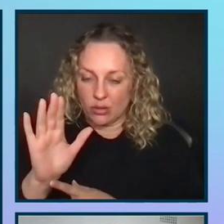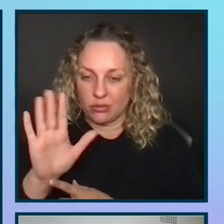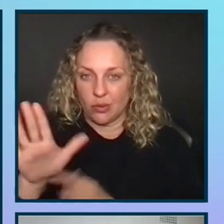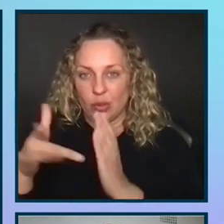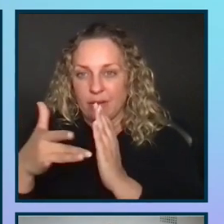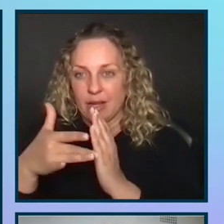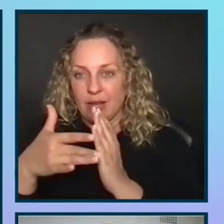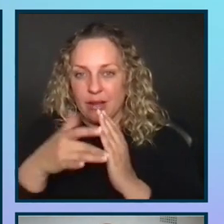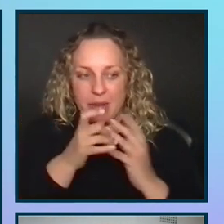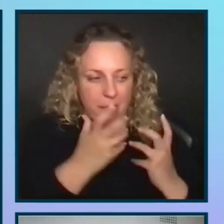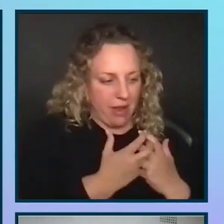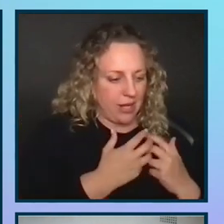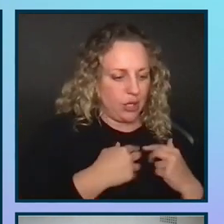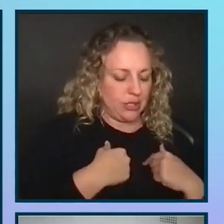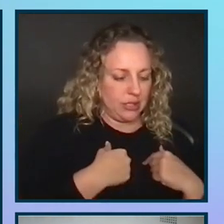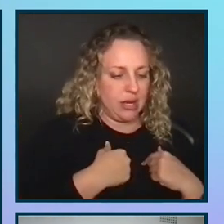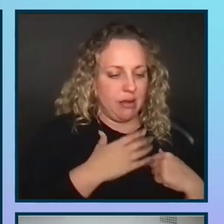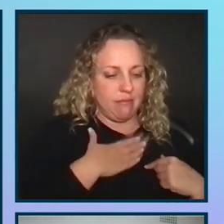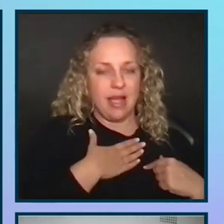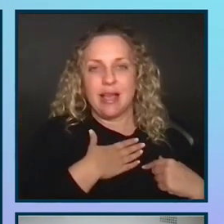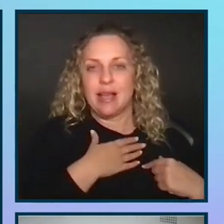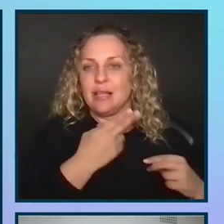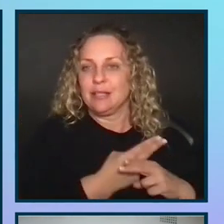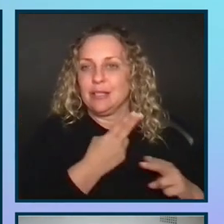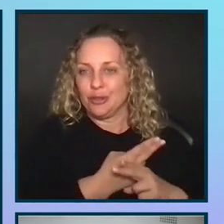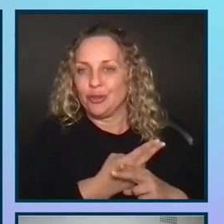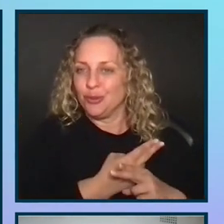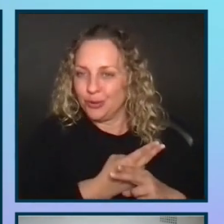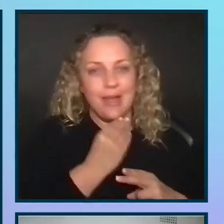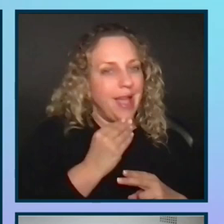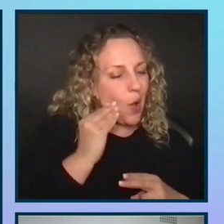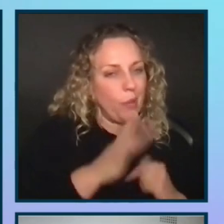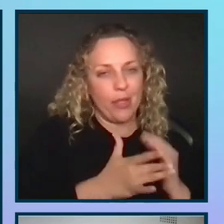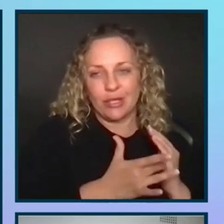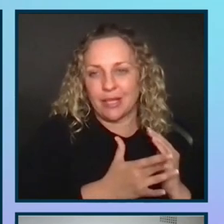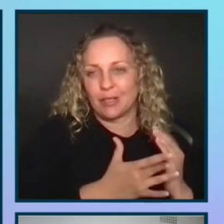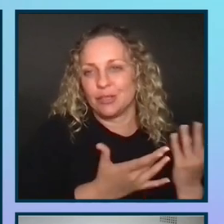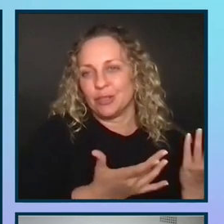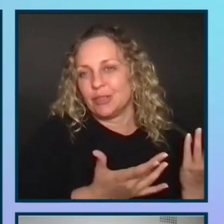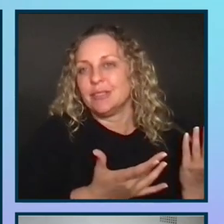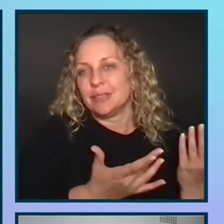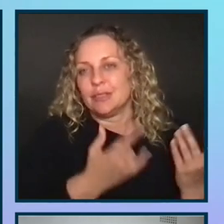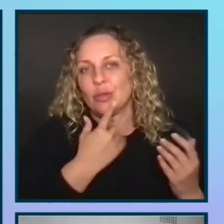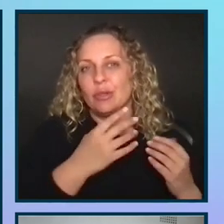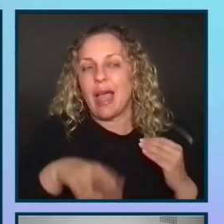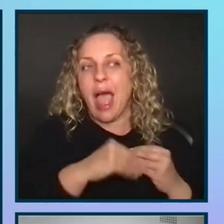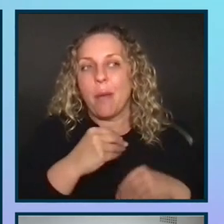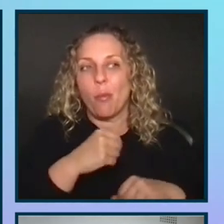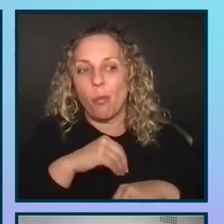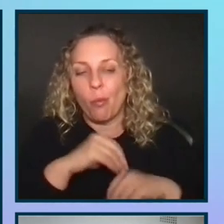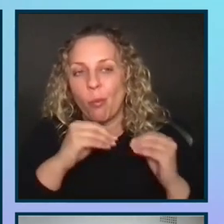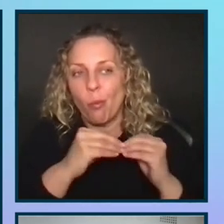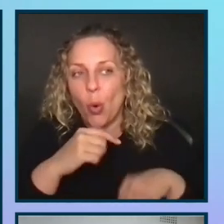it might not have the settings there that they use personally with their assistive technologies. So it can take longer or it can impact like the